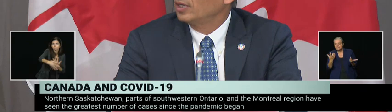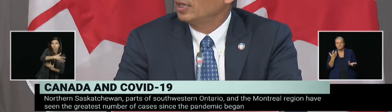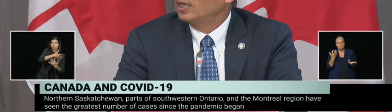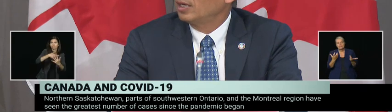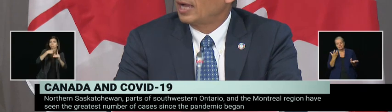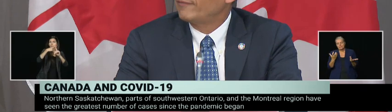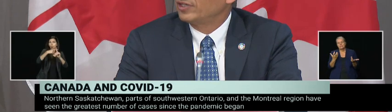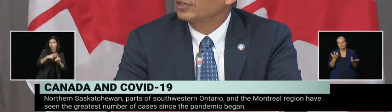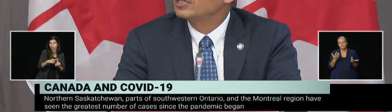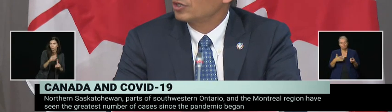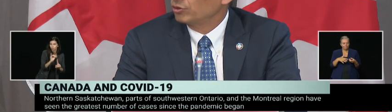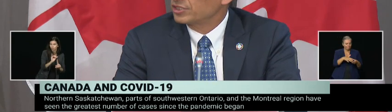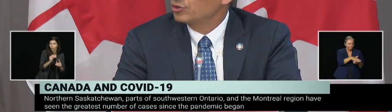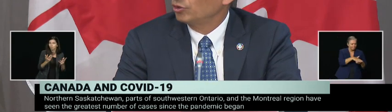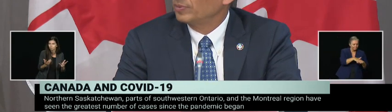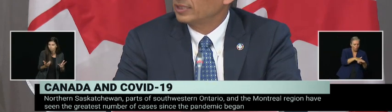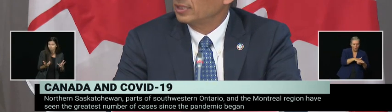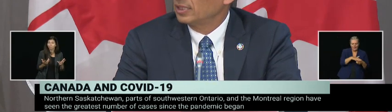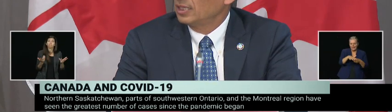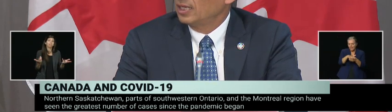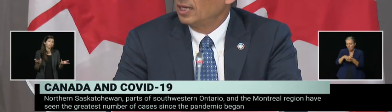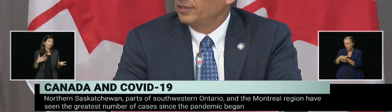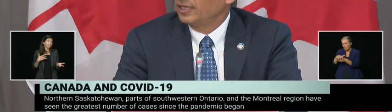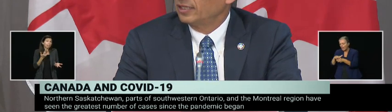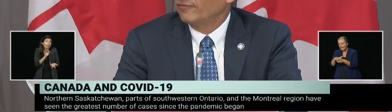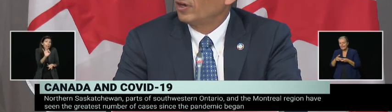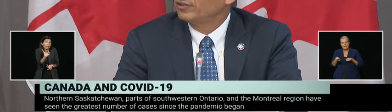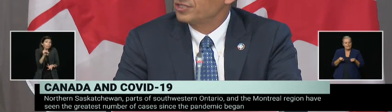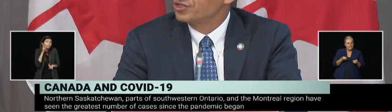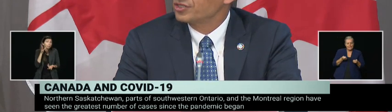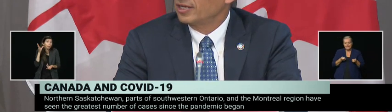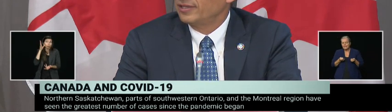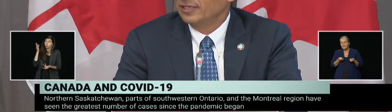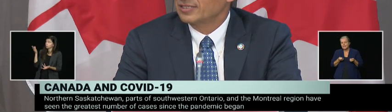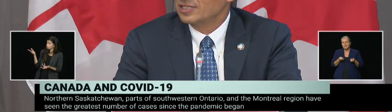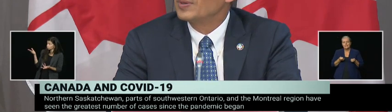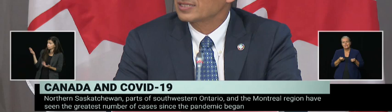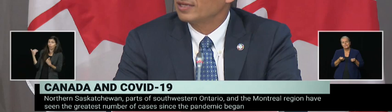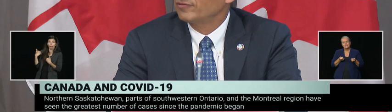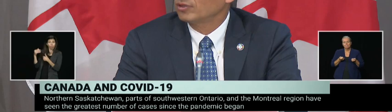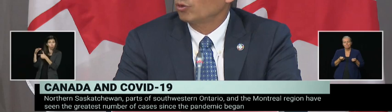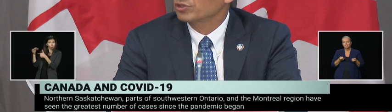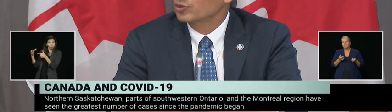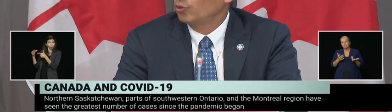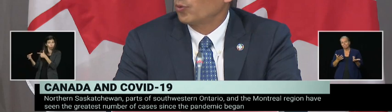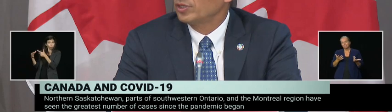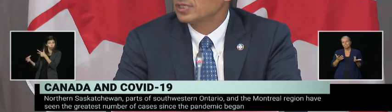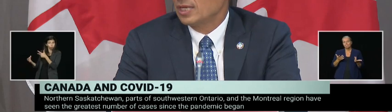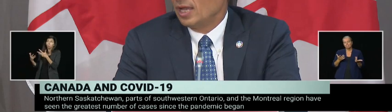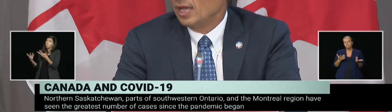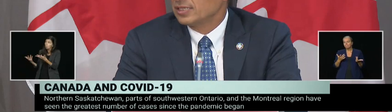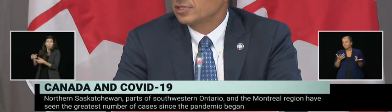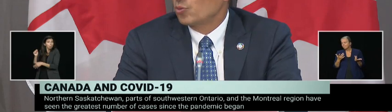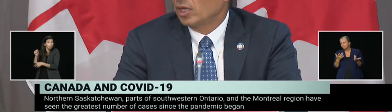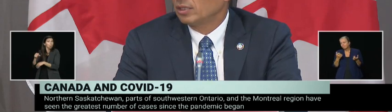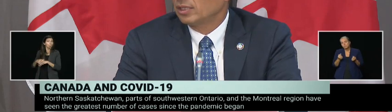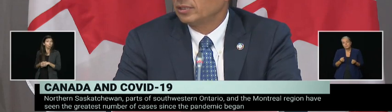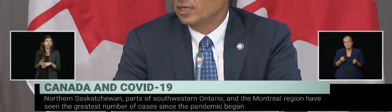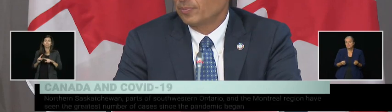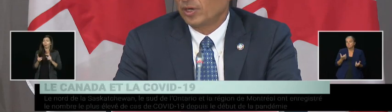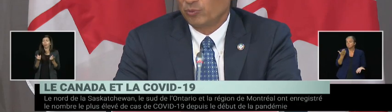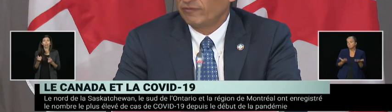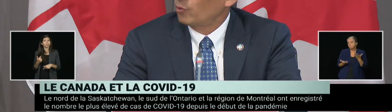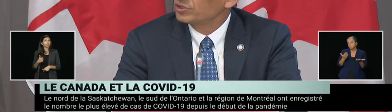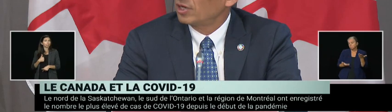terms of having their kids go to school. But I think the final decision, I think, is best left to local school boards. As well,